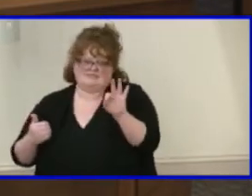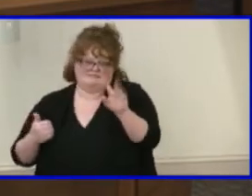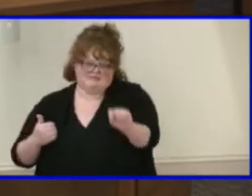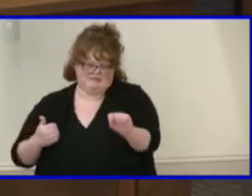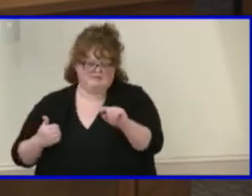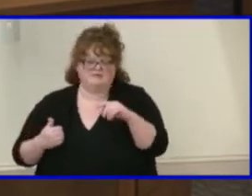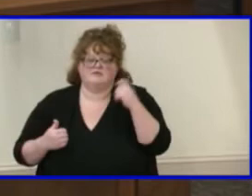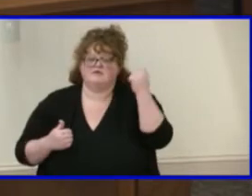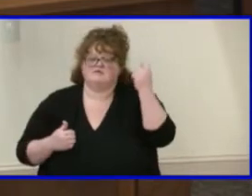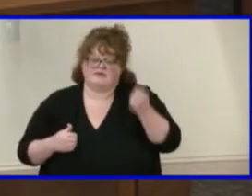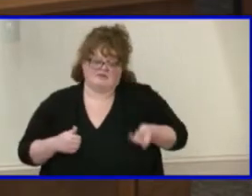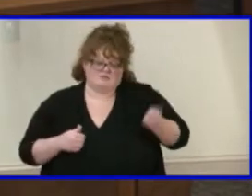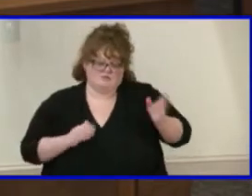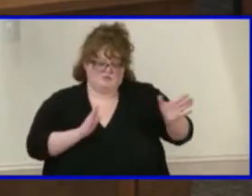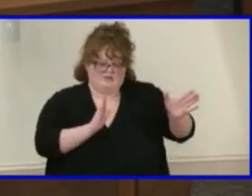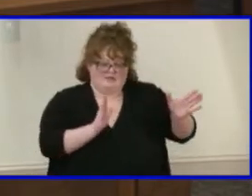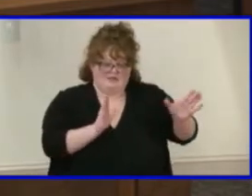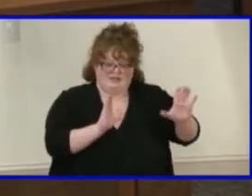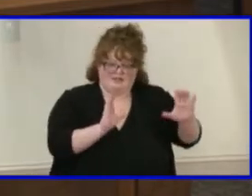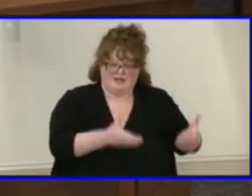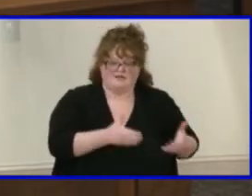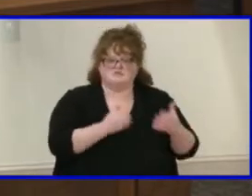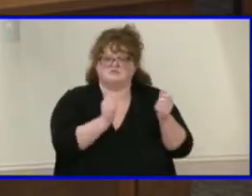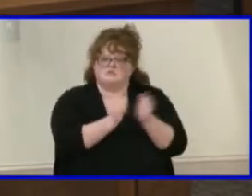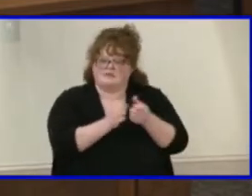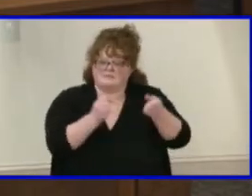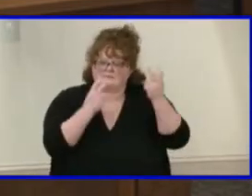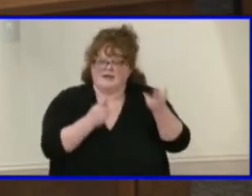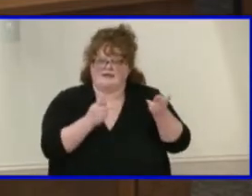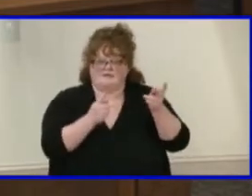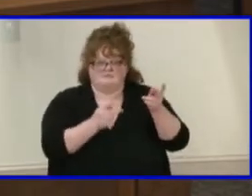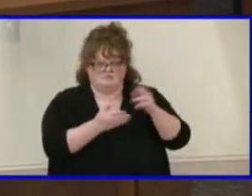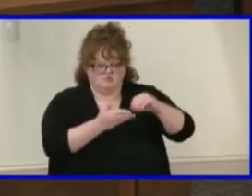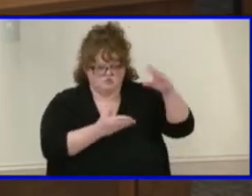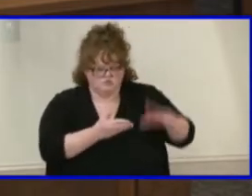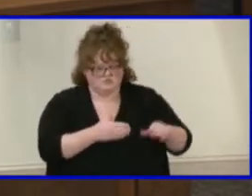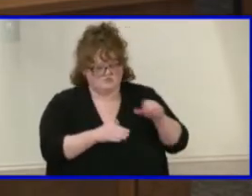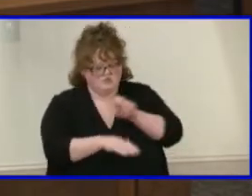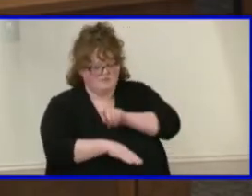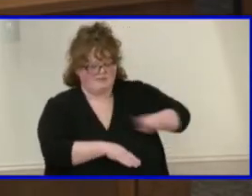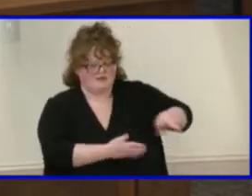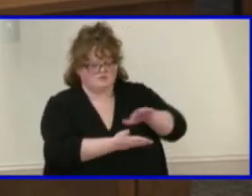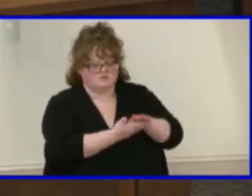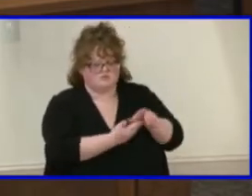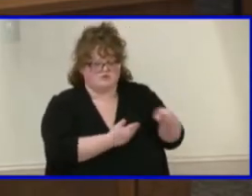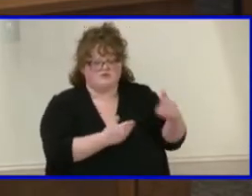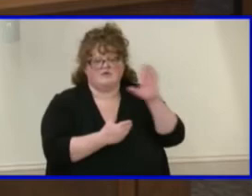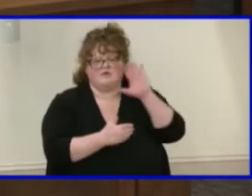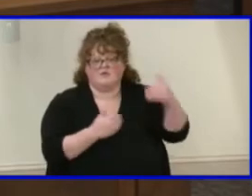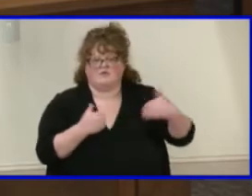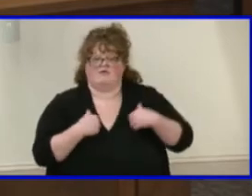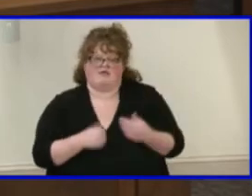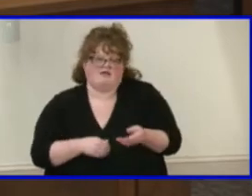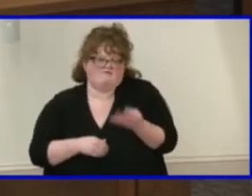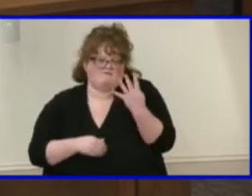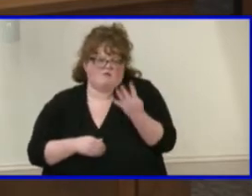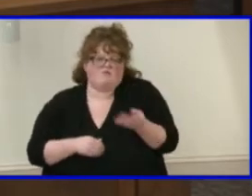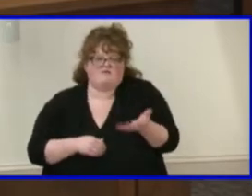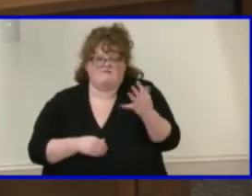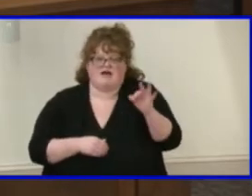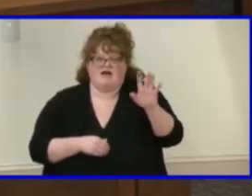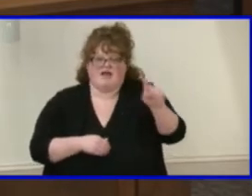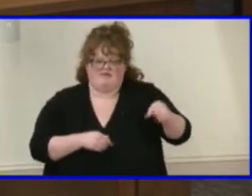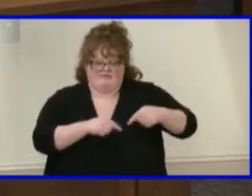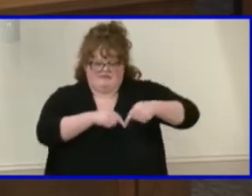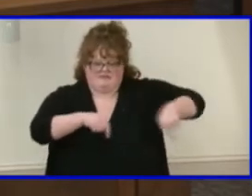student return to in-person instruction will be provided a four to five-foot social distancing with six feet